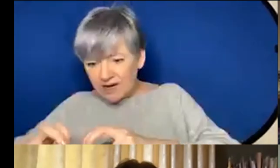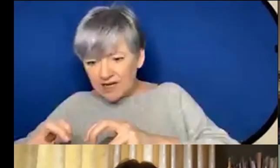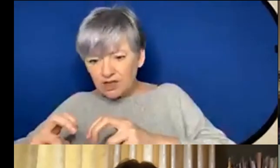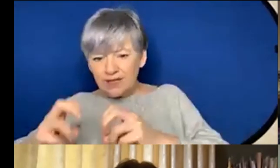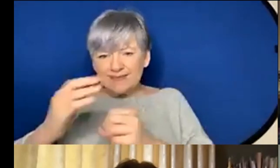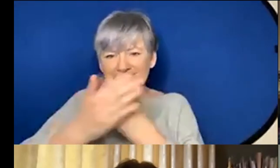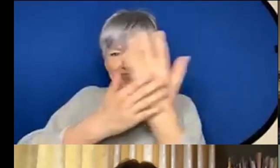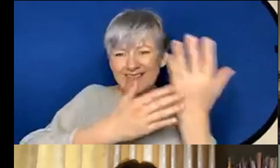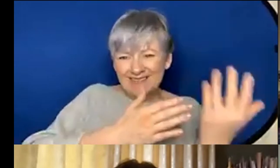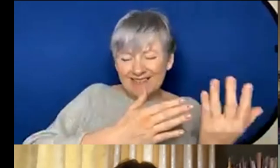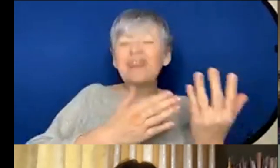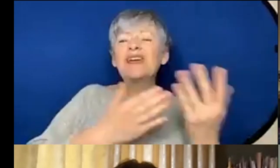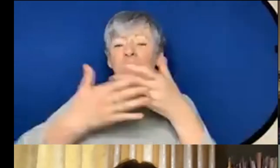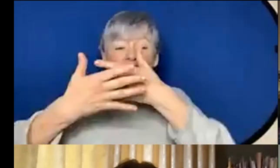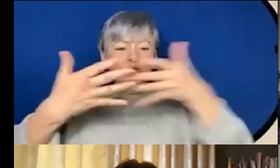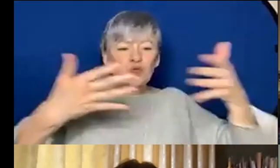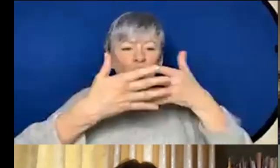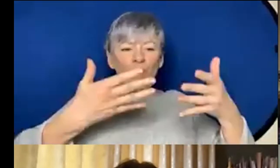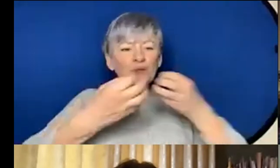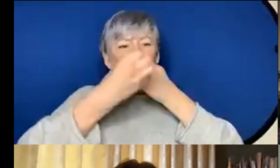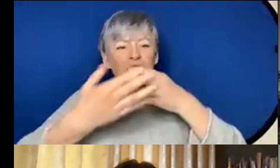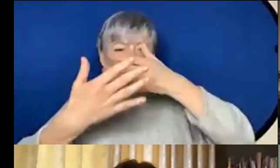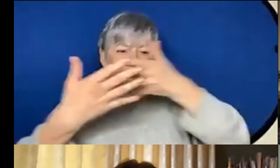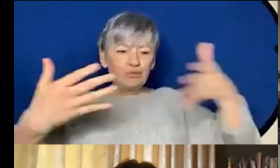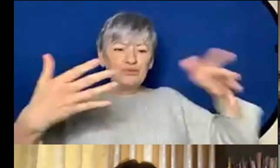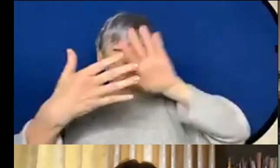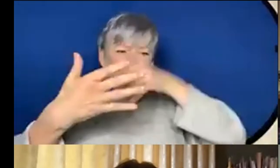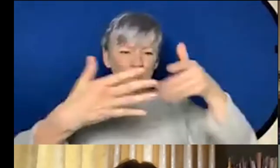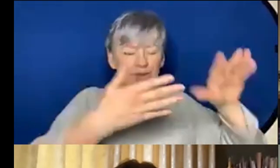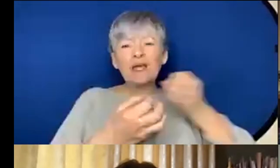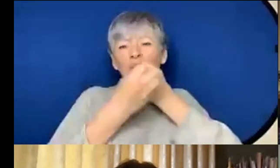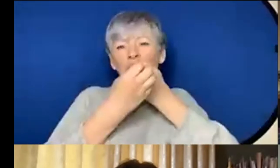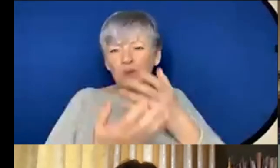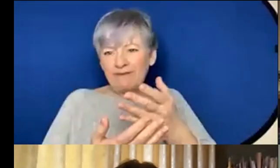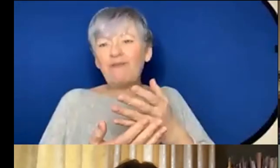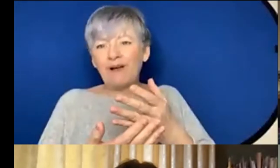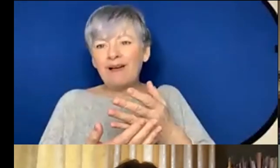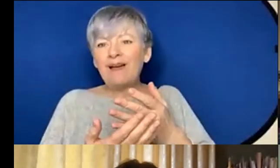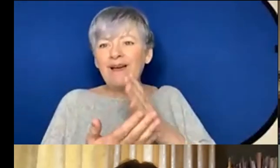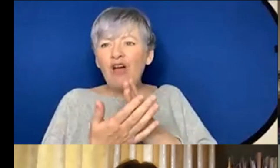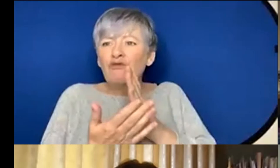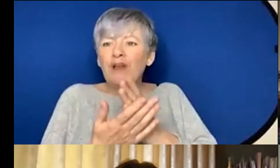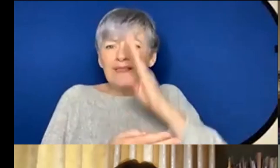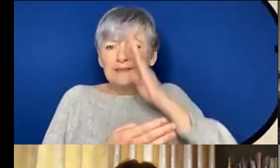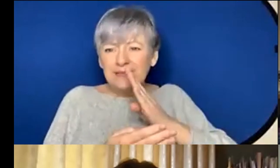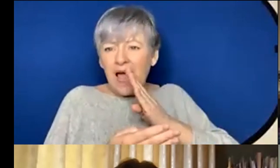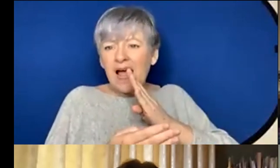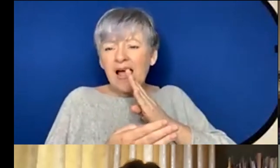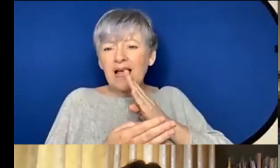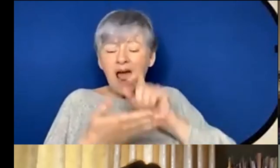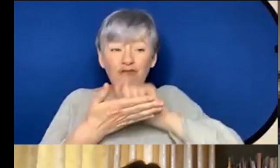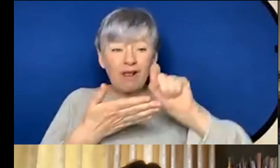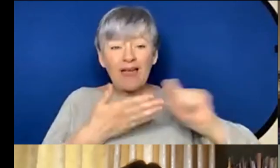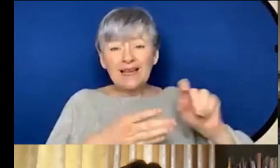Karen's benefit is making the score look really pretty and readable um but this is really quite sad I love love love writing application